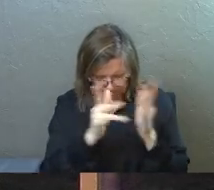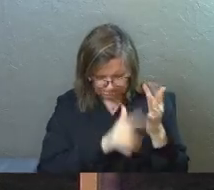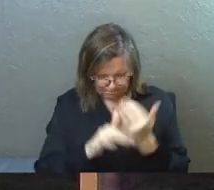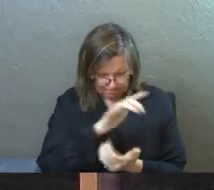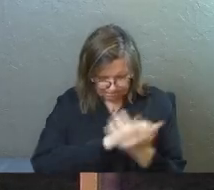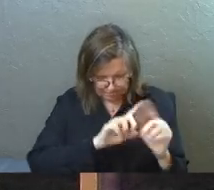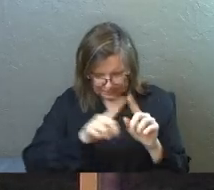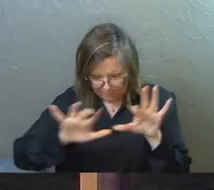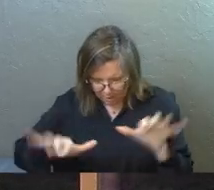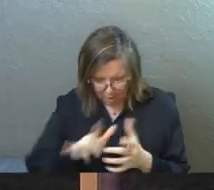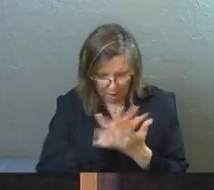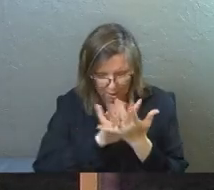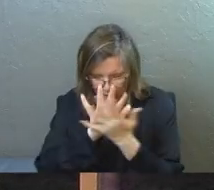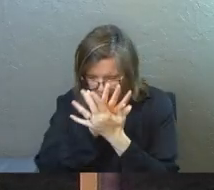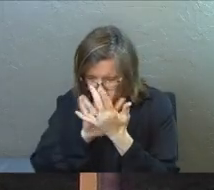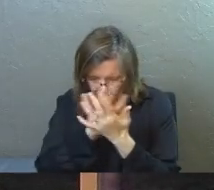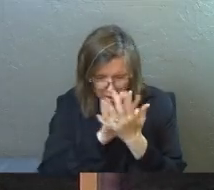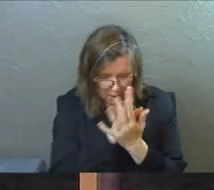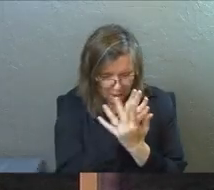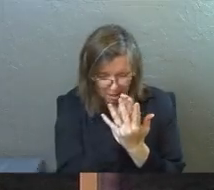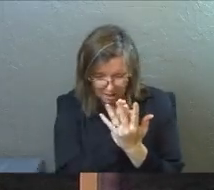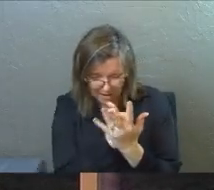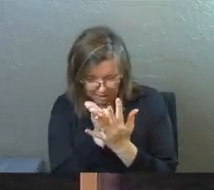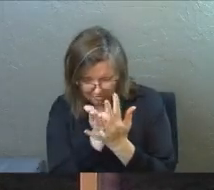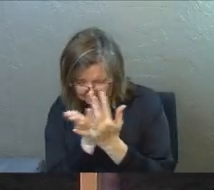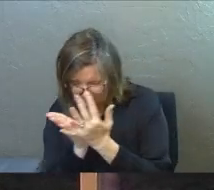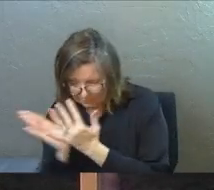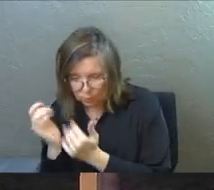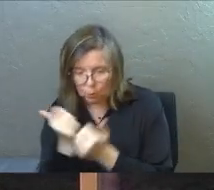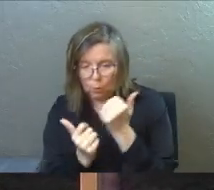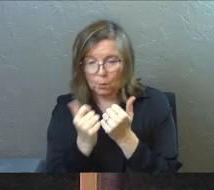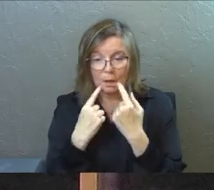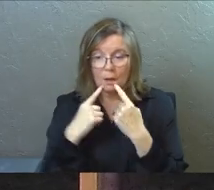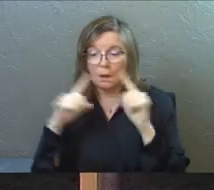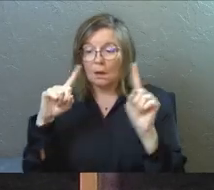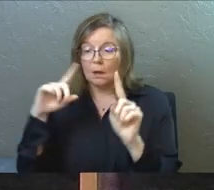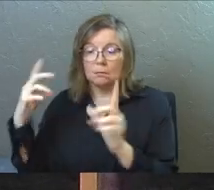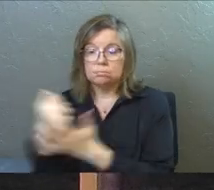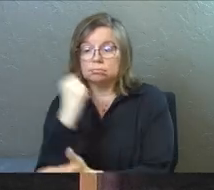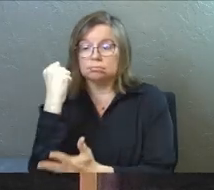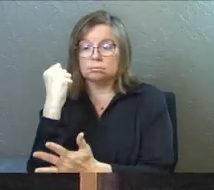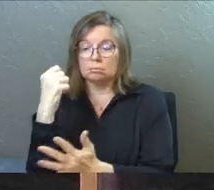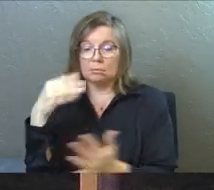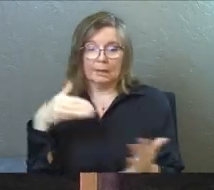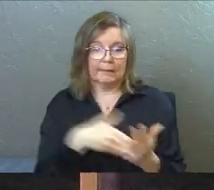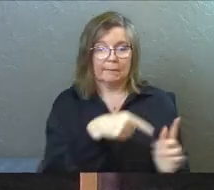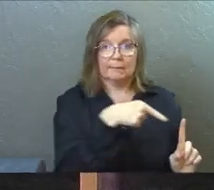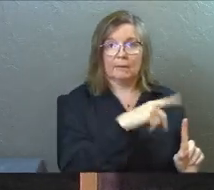combination of actions and see which one of them gets us winning against Thanos.